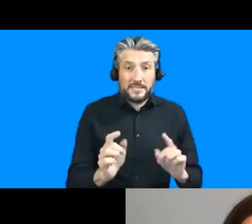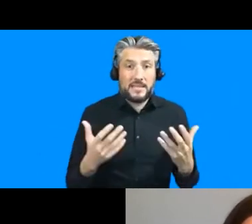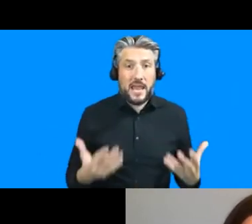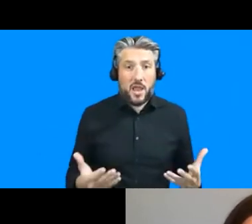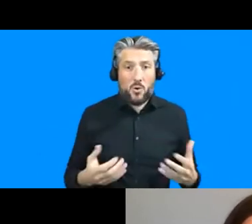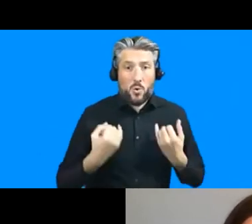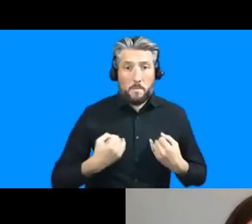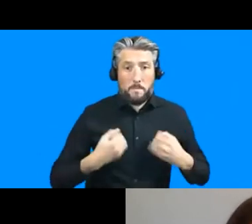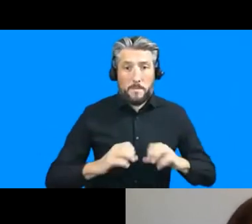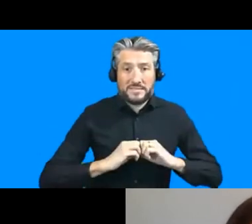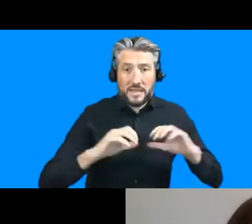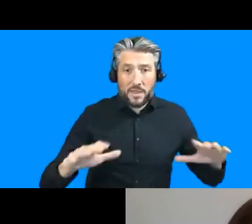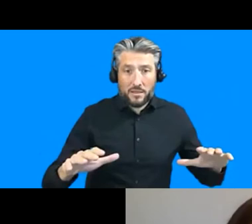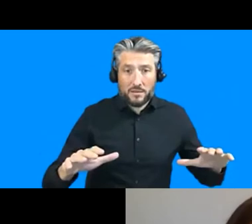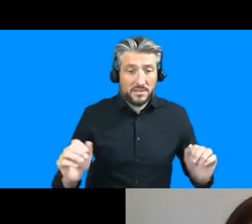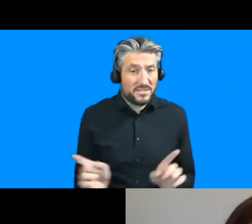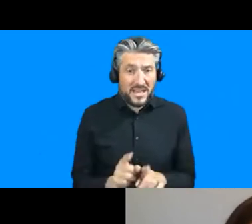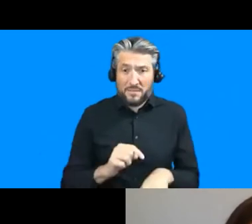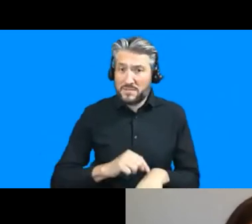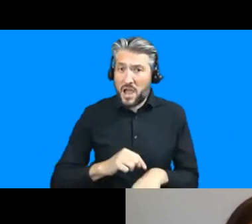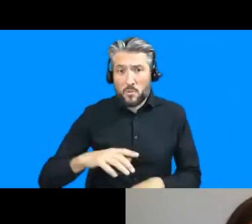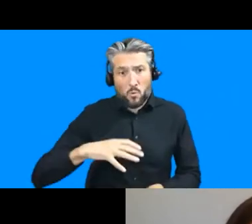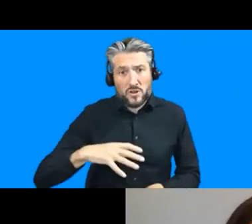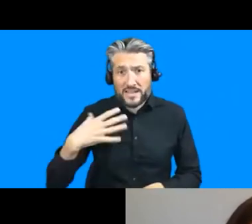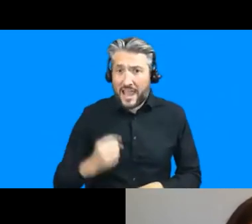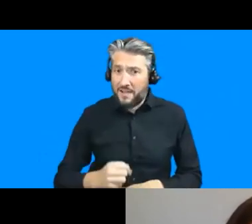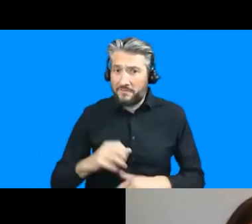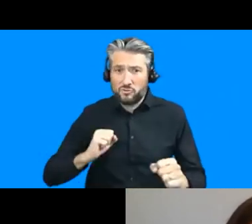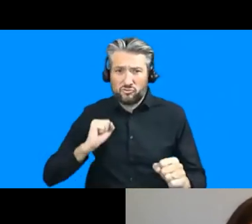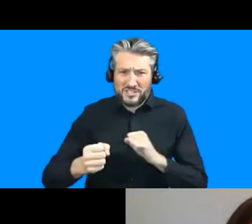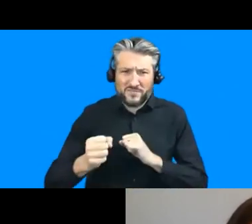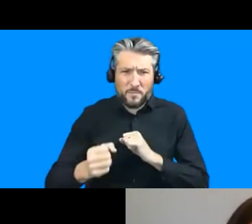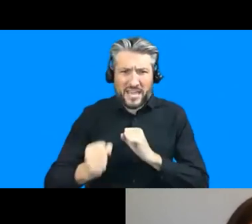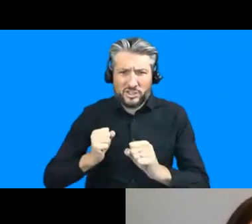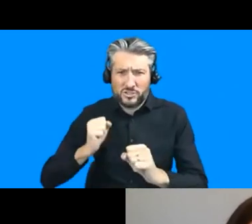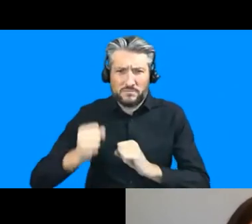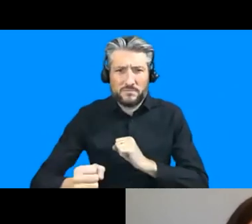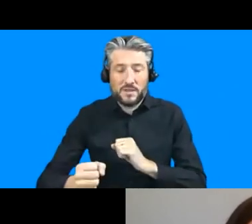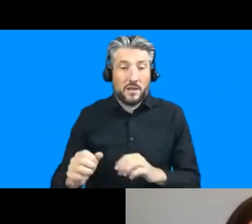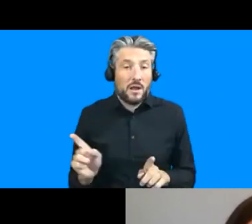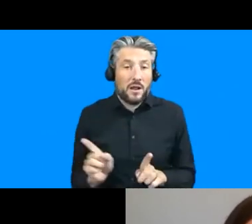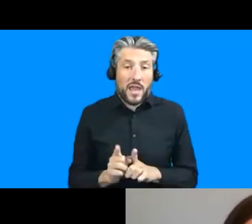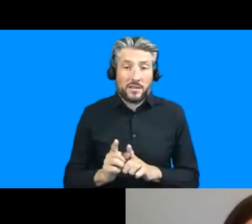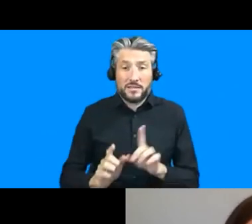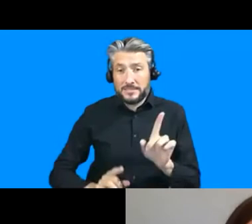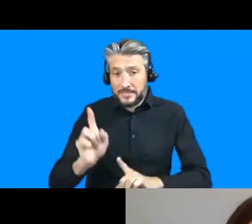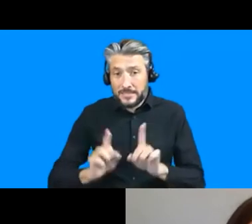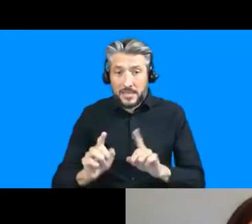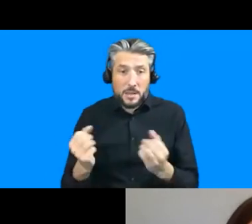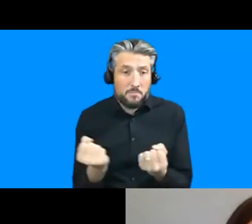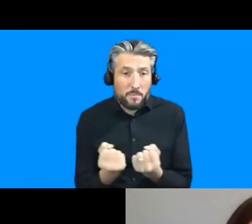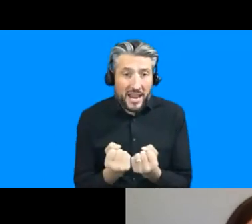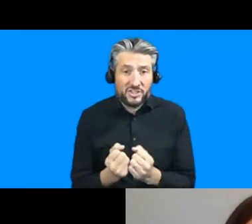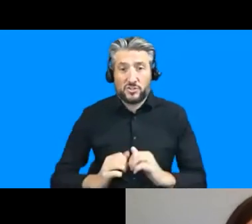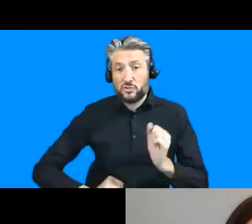monumental transformations that were already underway of urbanization population um environmental change infrastructural